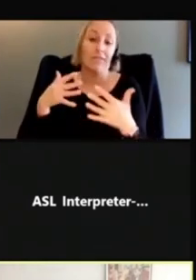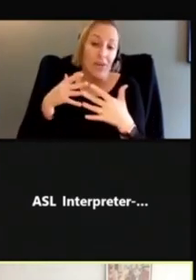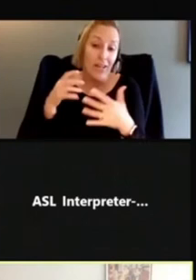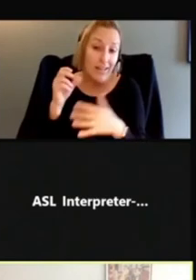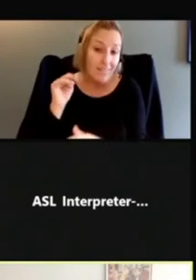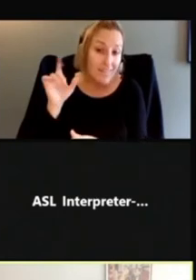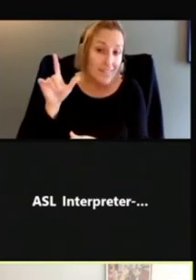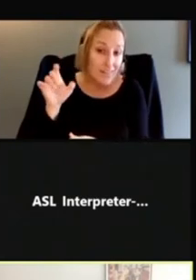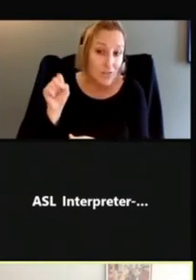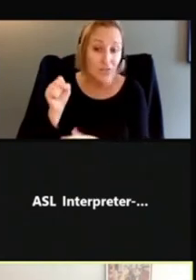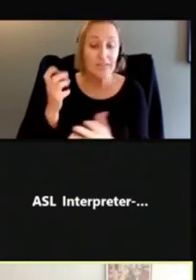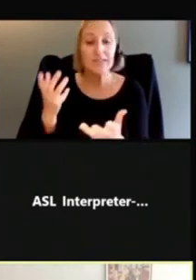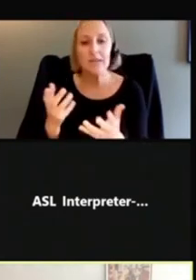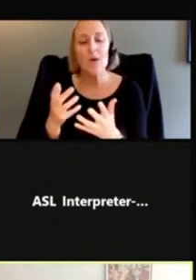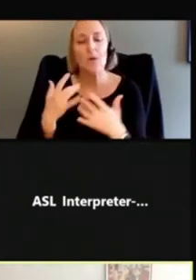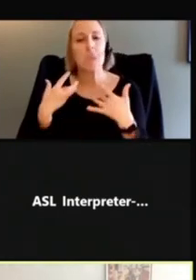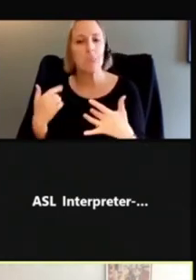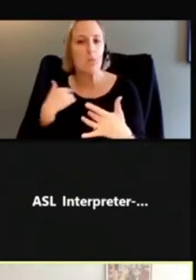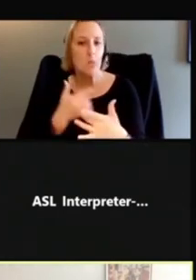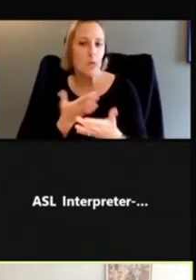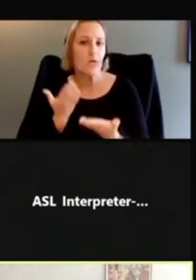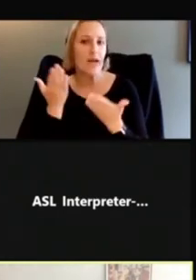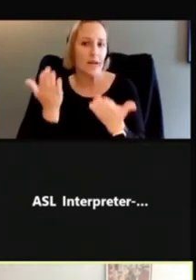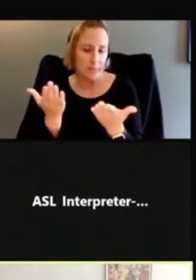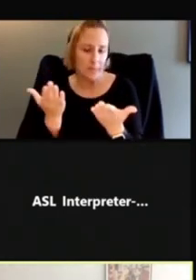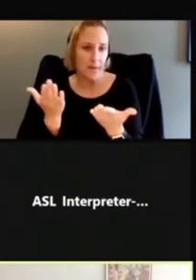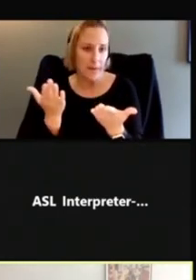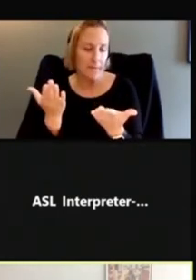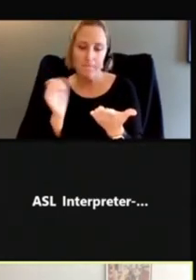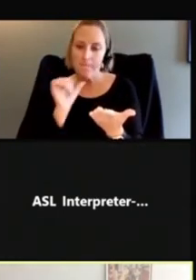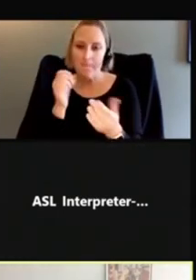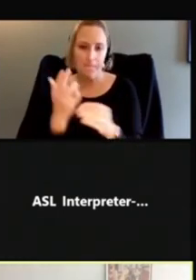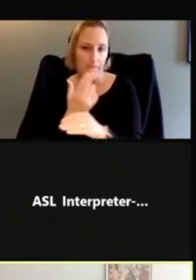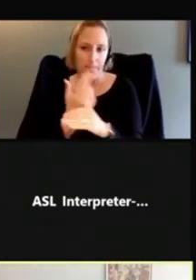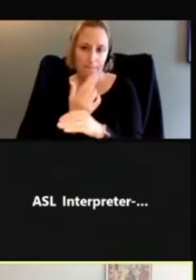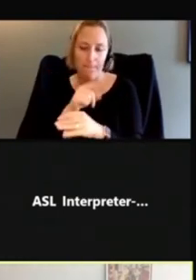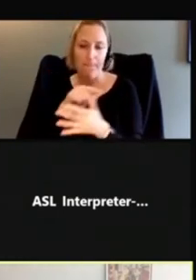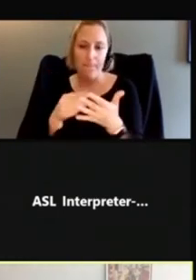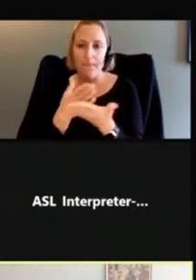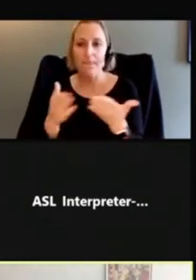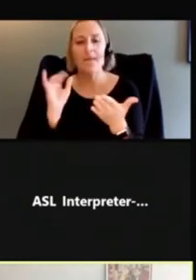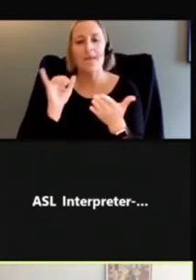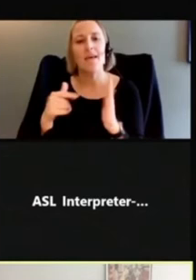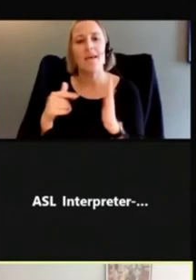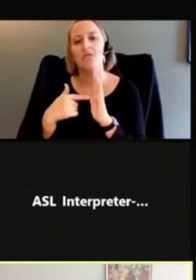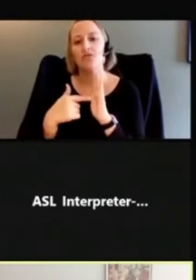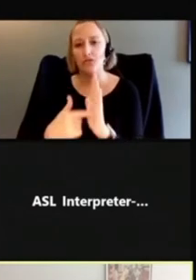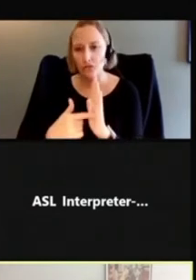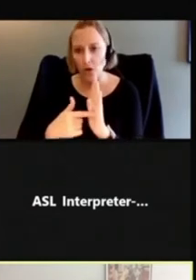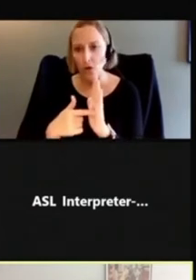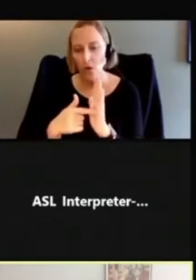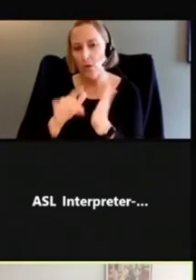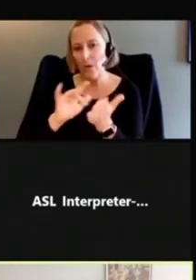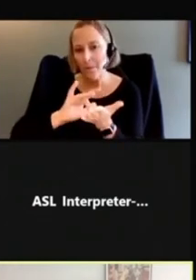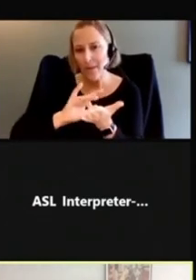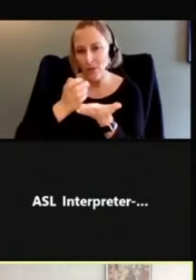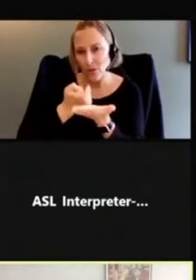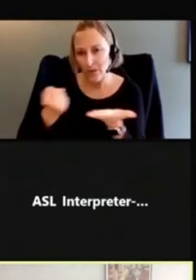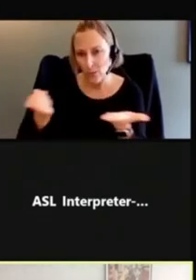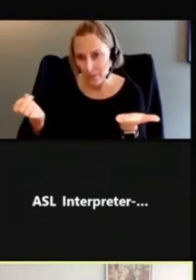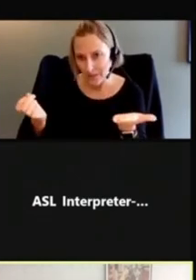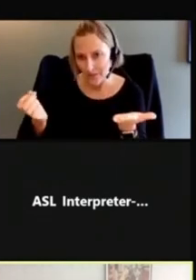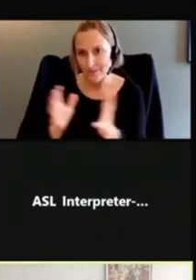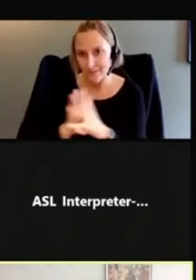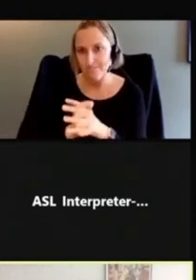in general, we would recommend not using things that are showing medical equipment as